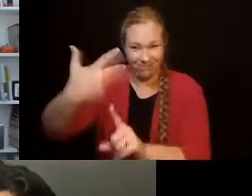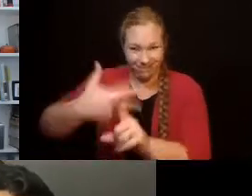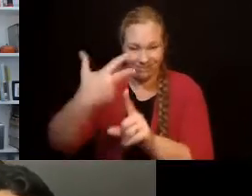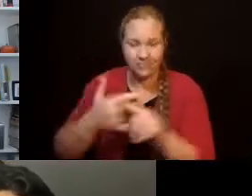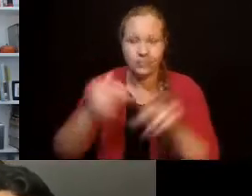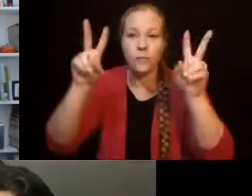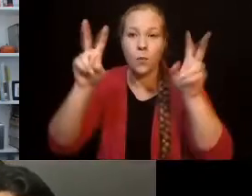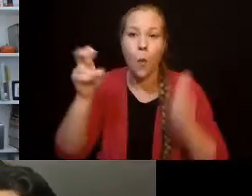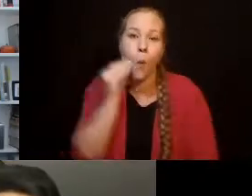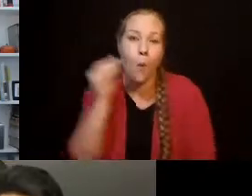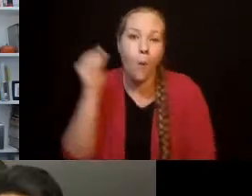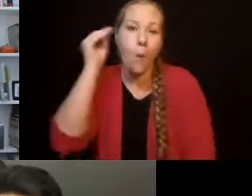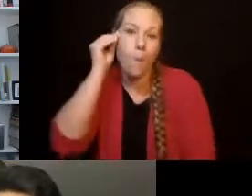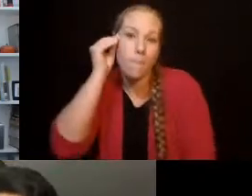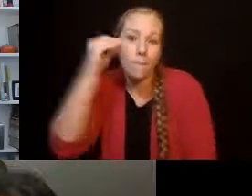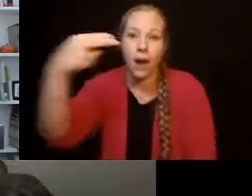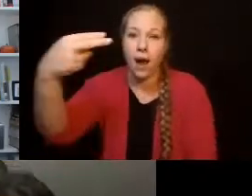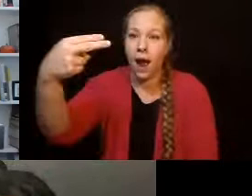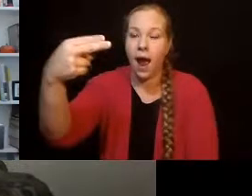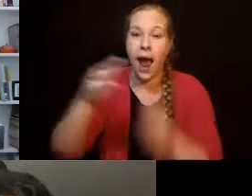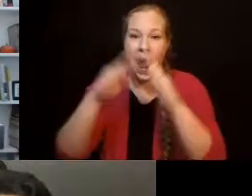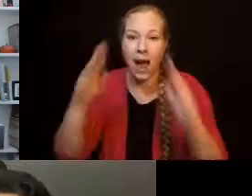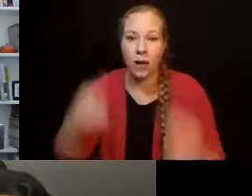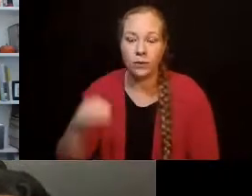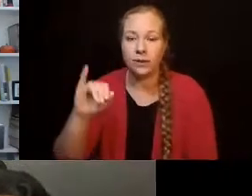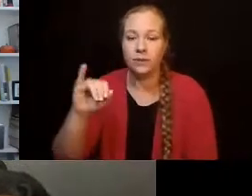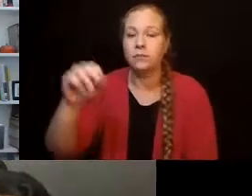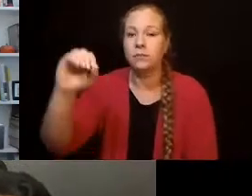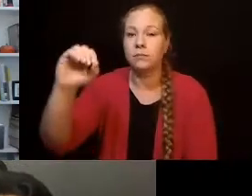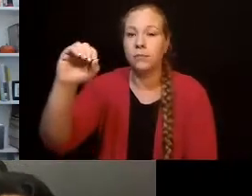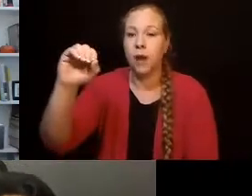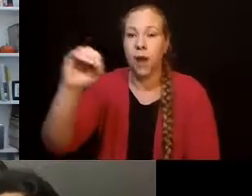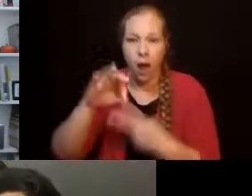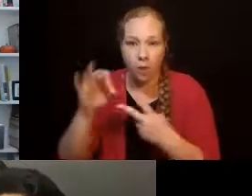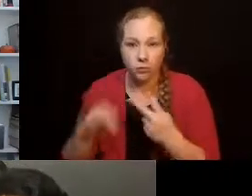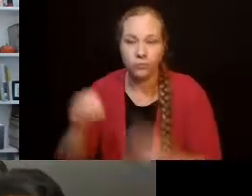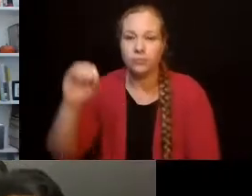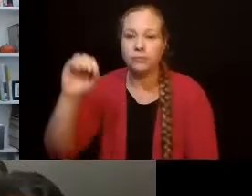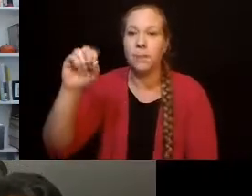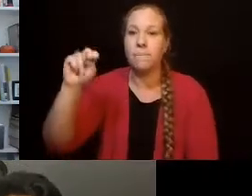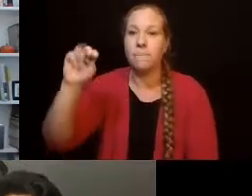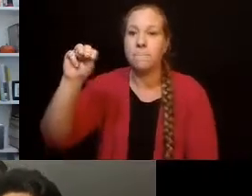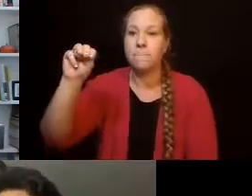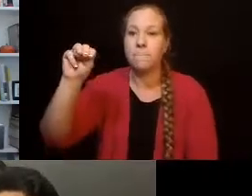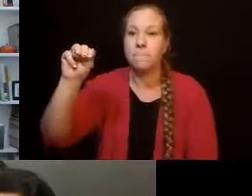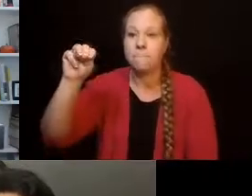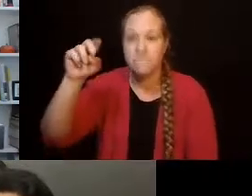And that group is exploring lots of things. And one of the things that we've realized is that